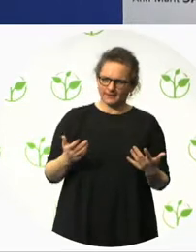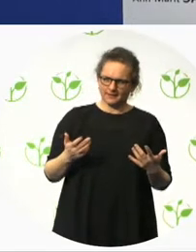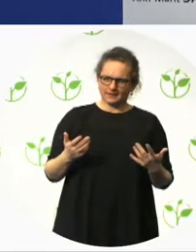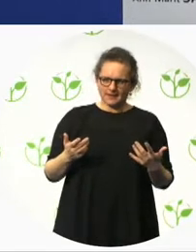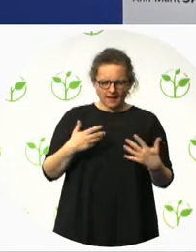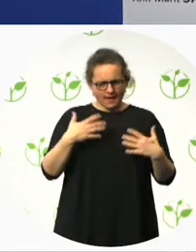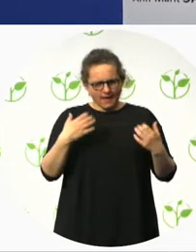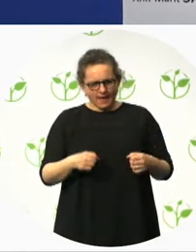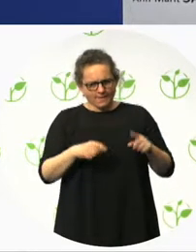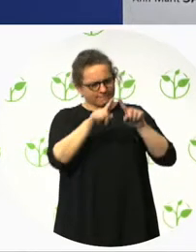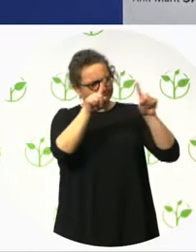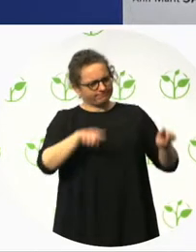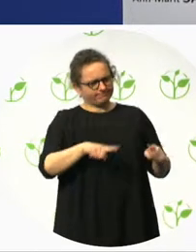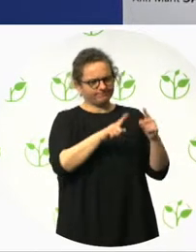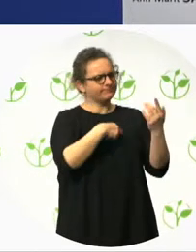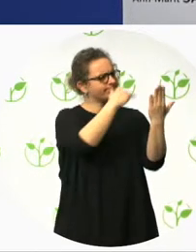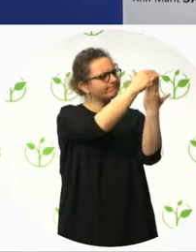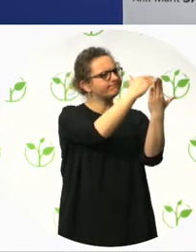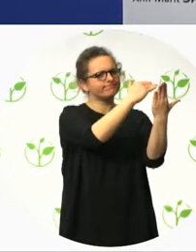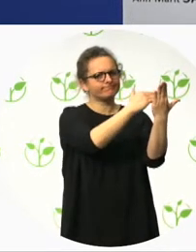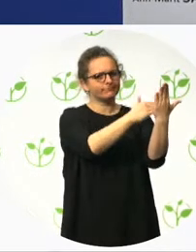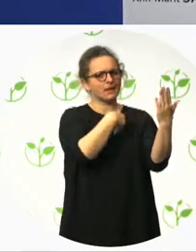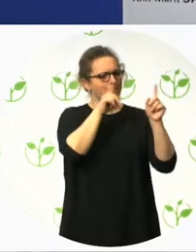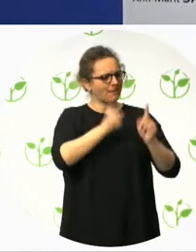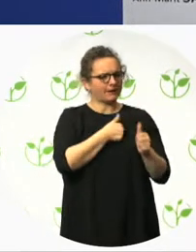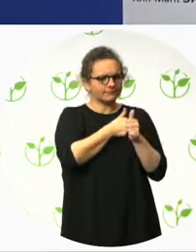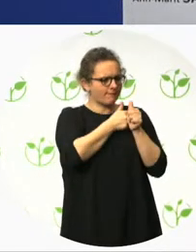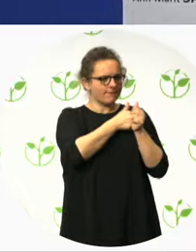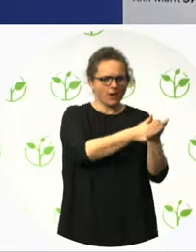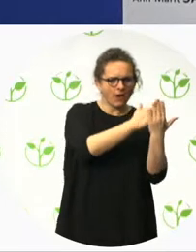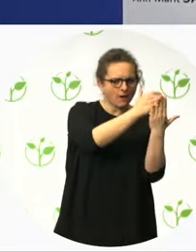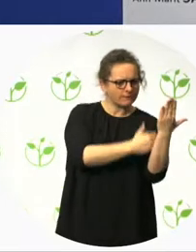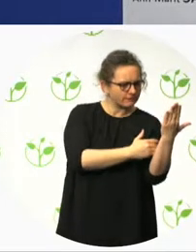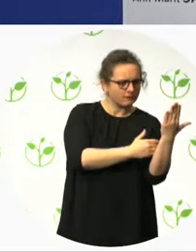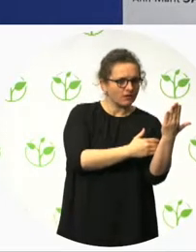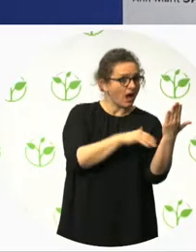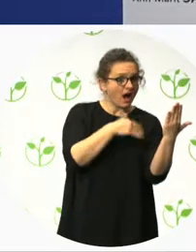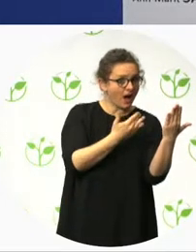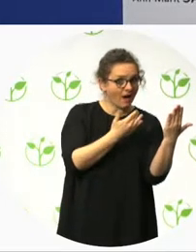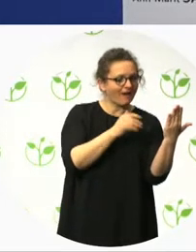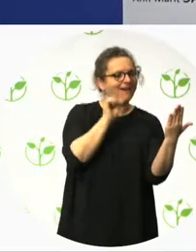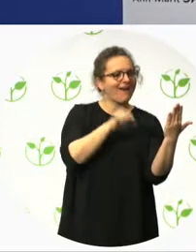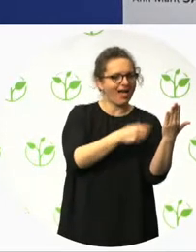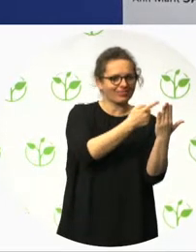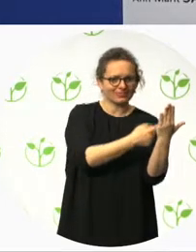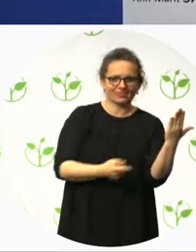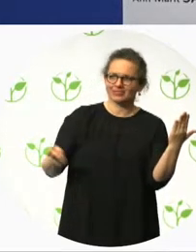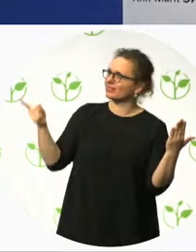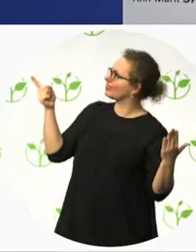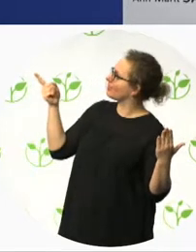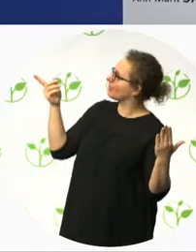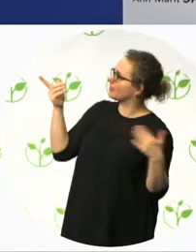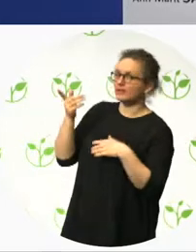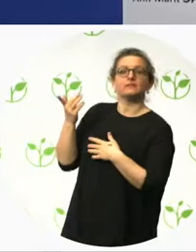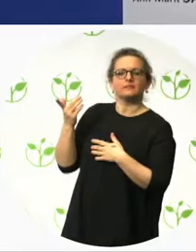what the actual local authority delivered. It is very accessible, but that is not very pretty. And a